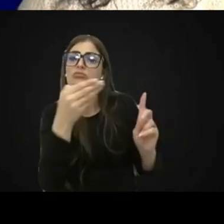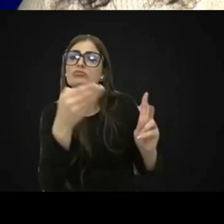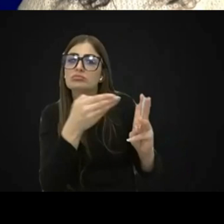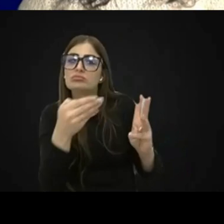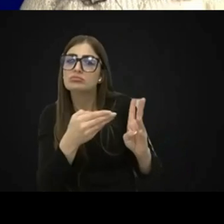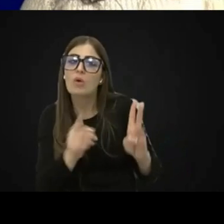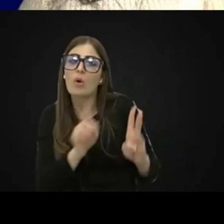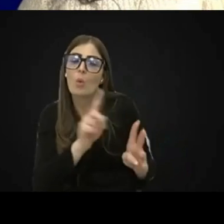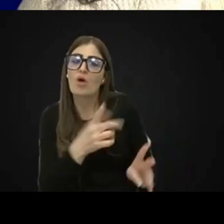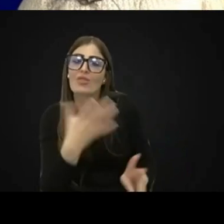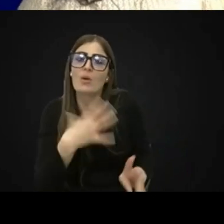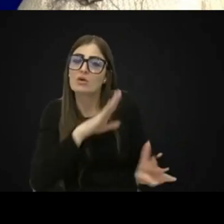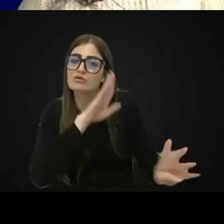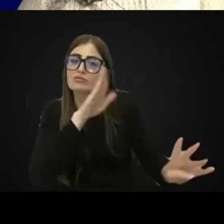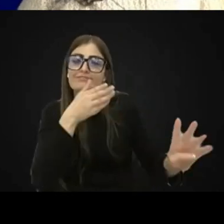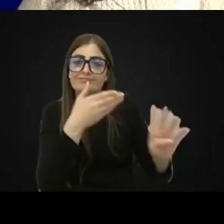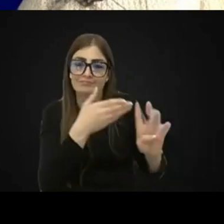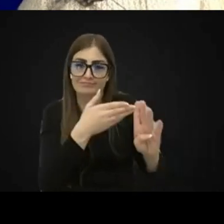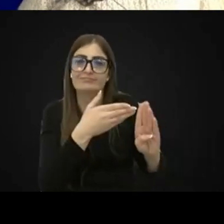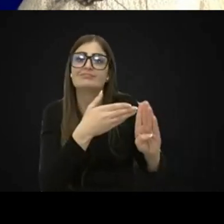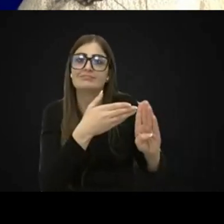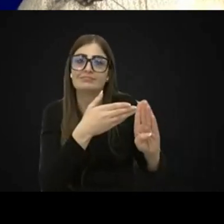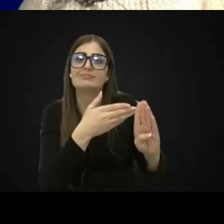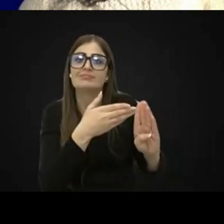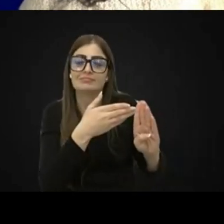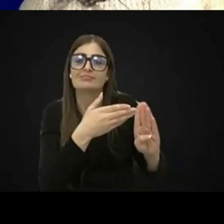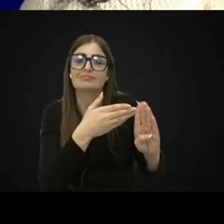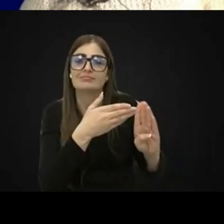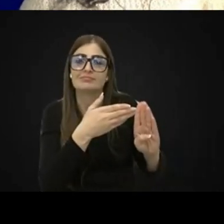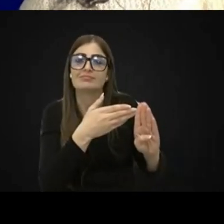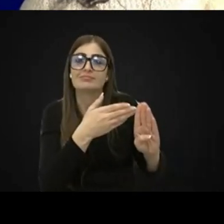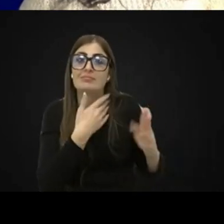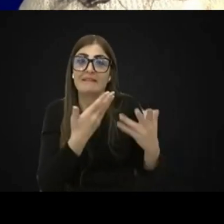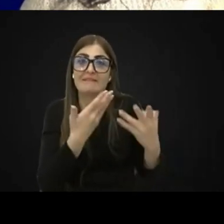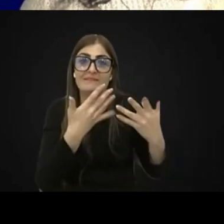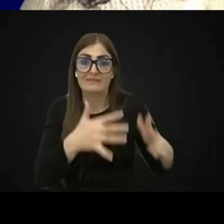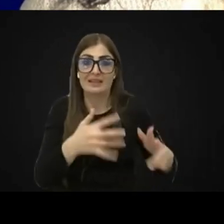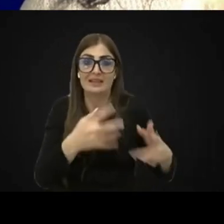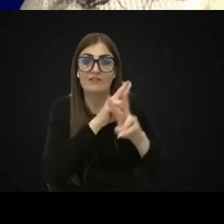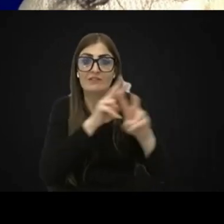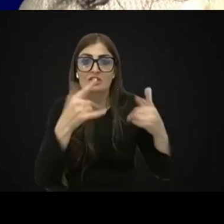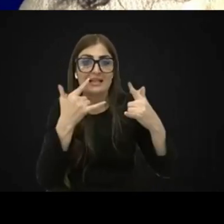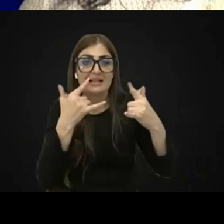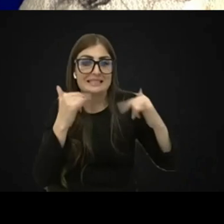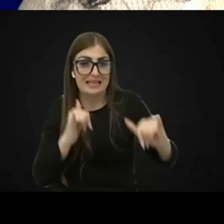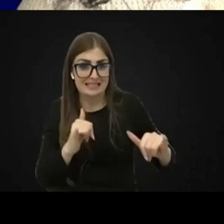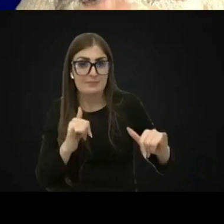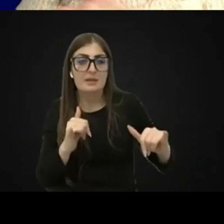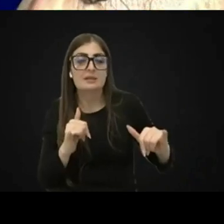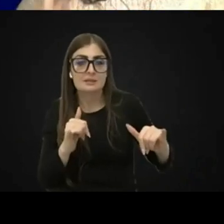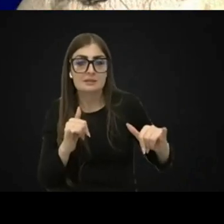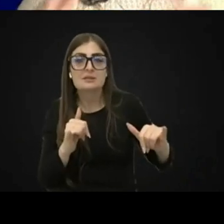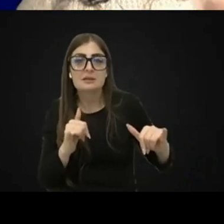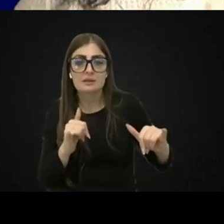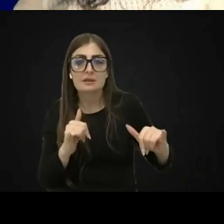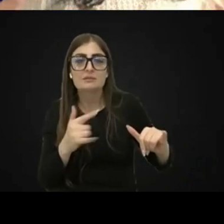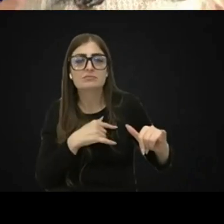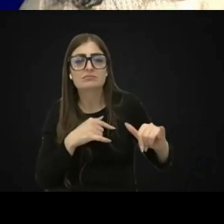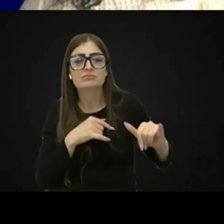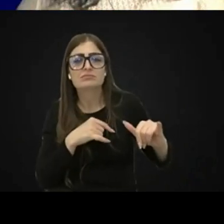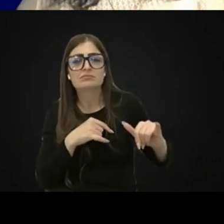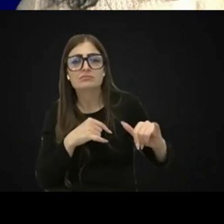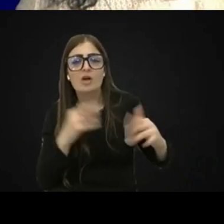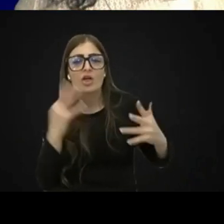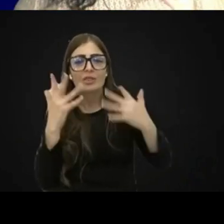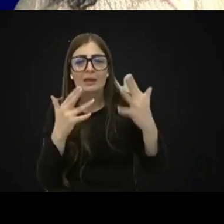to that. Um, uh, after I do a functional vision assessment, what I tend to do is evaluate what the